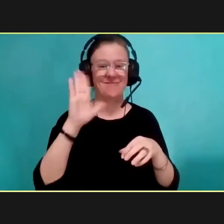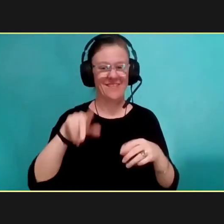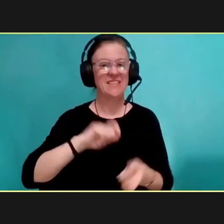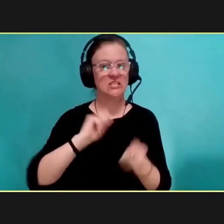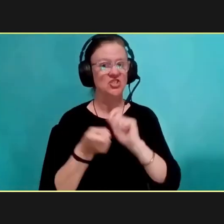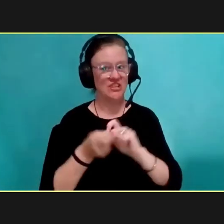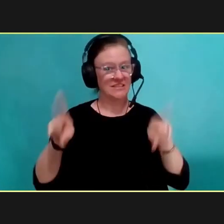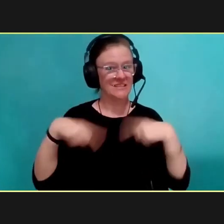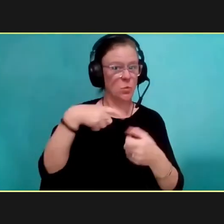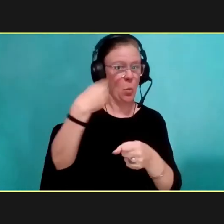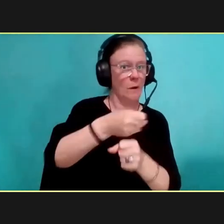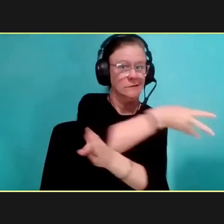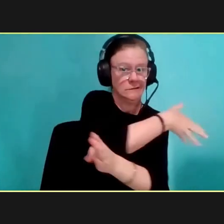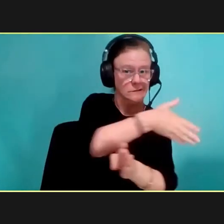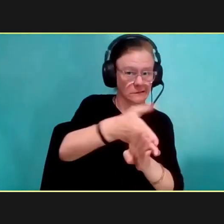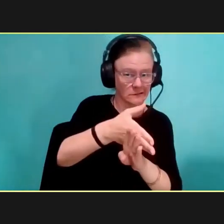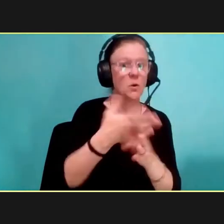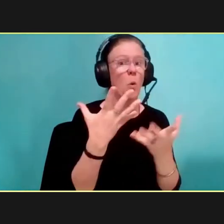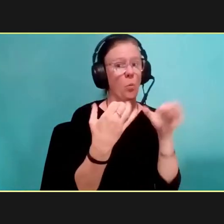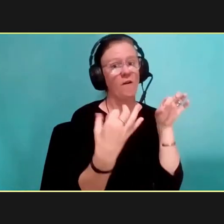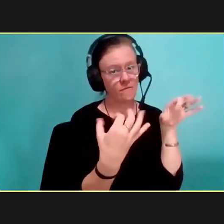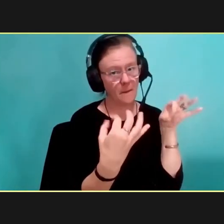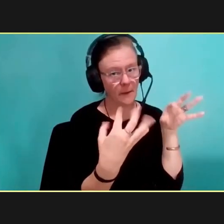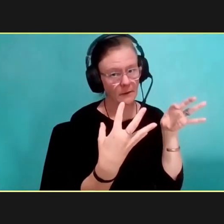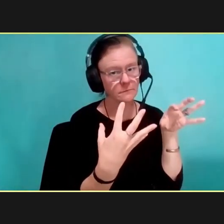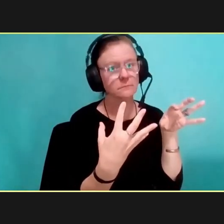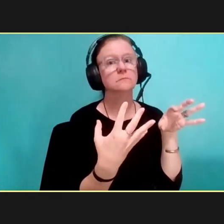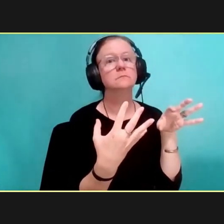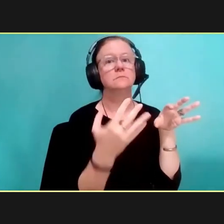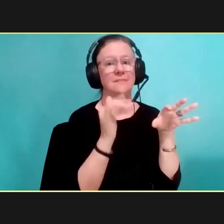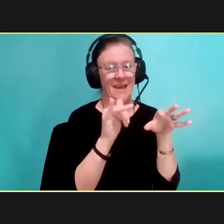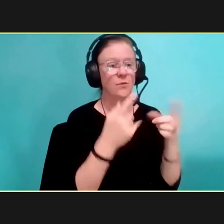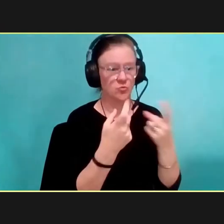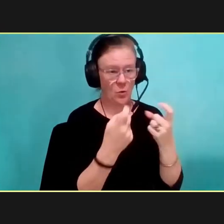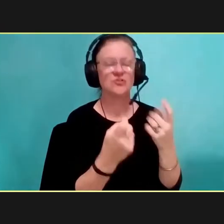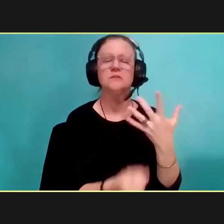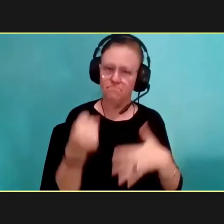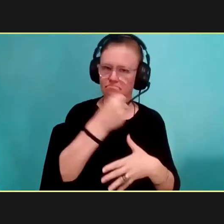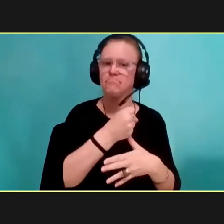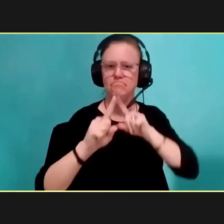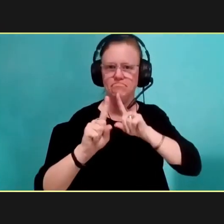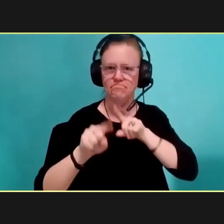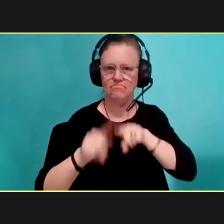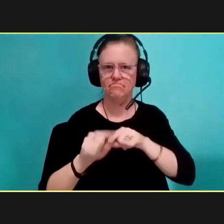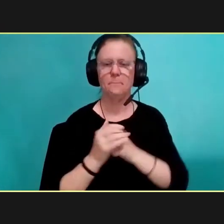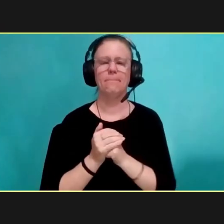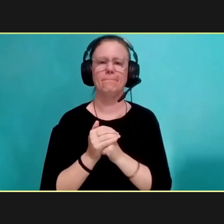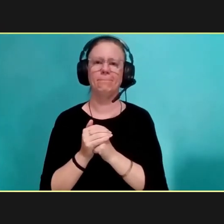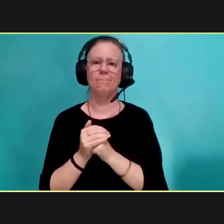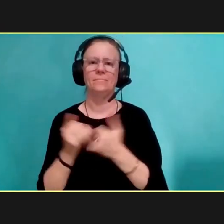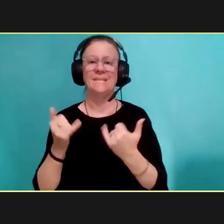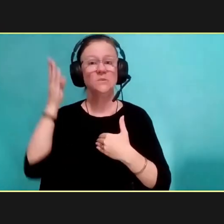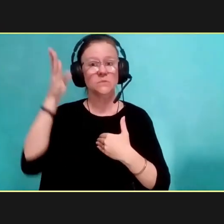past year due to COVID and we will prioritize those questions. This presentation is